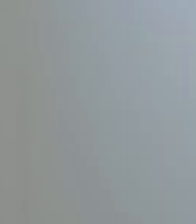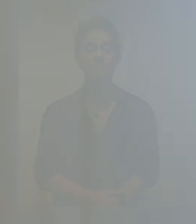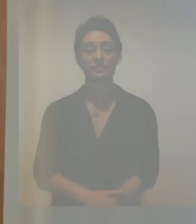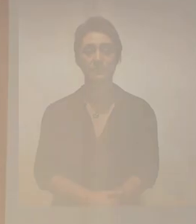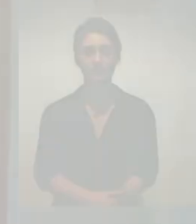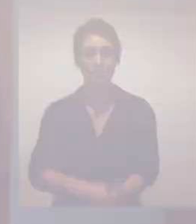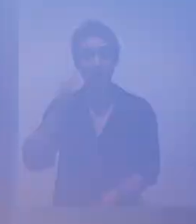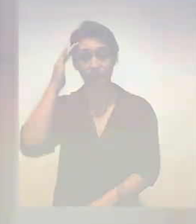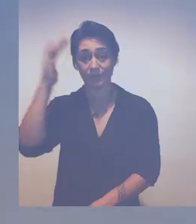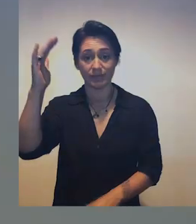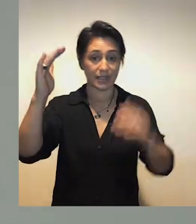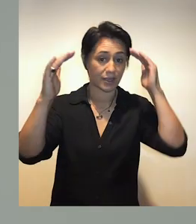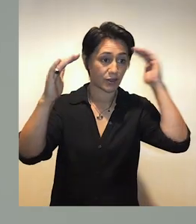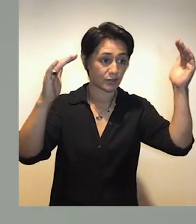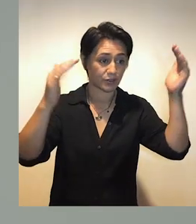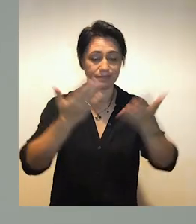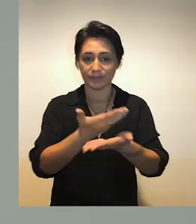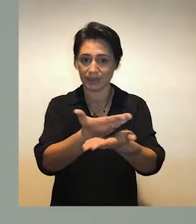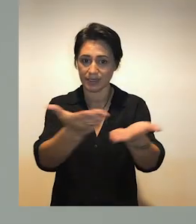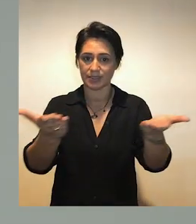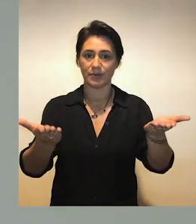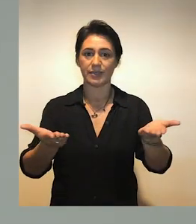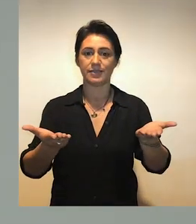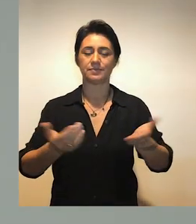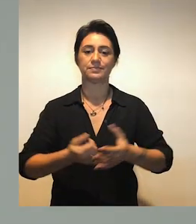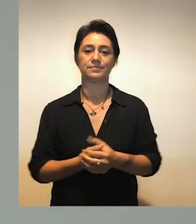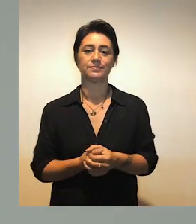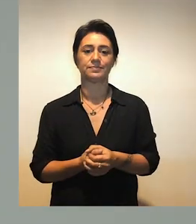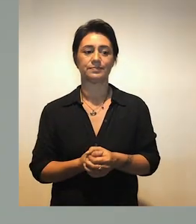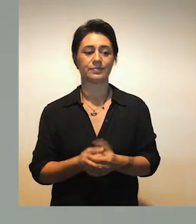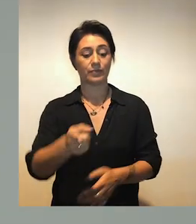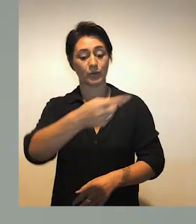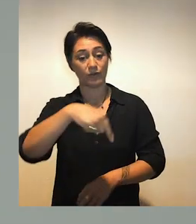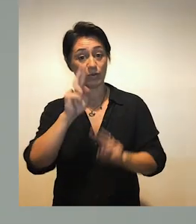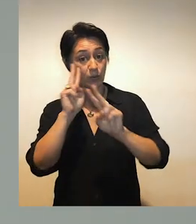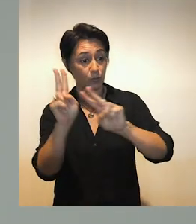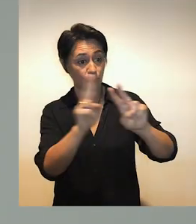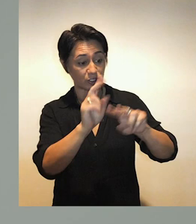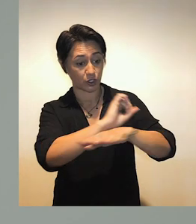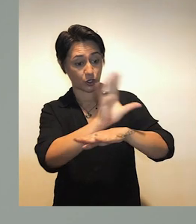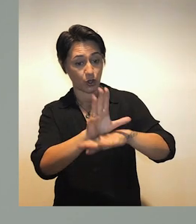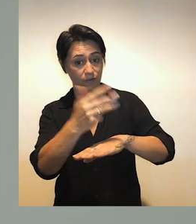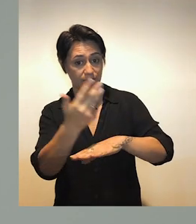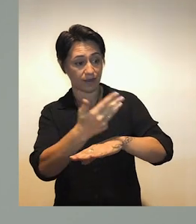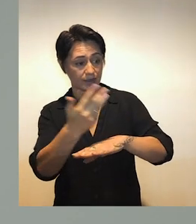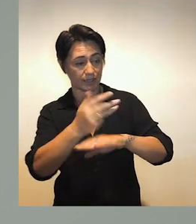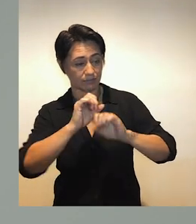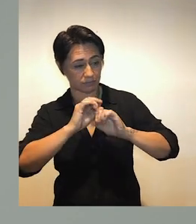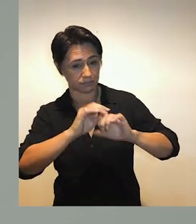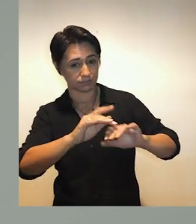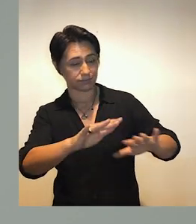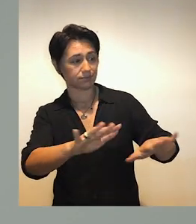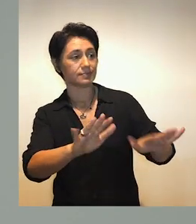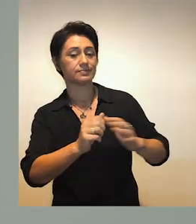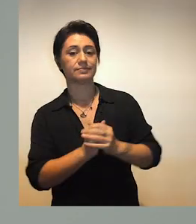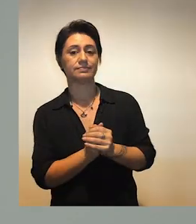A tēnā koutou e tiwi. You and I have been watching the COVID-19 pandemic unfold